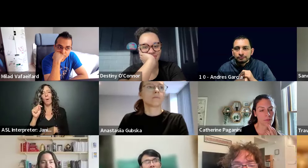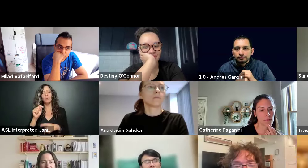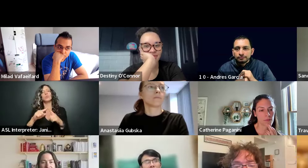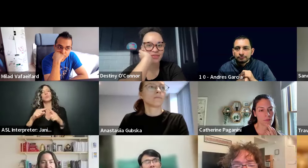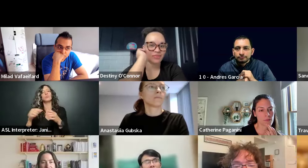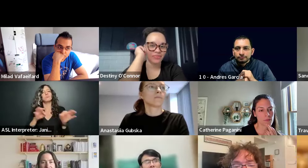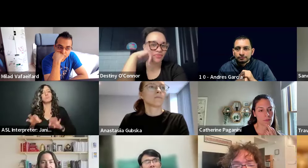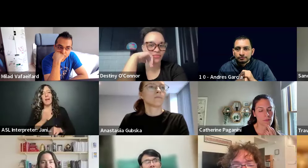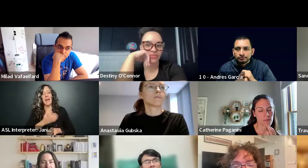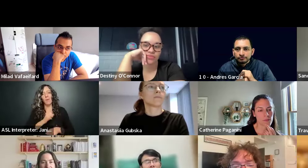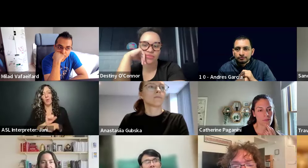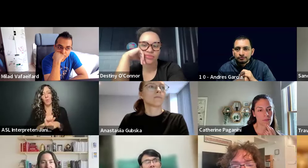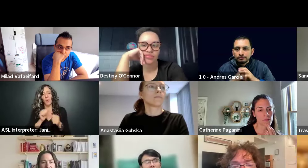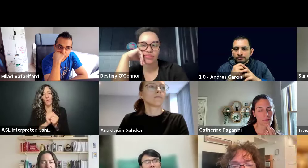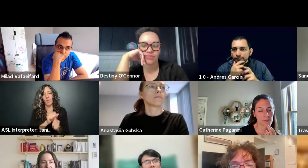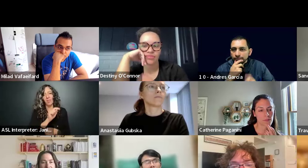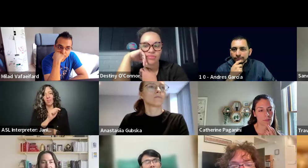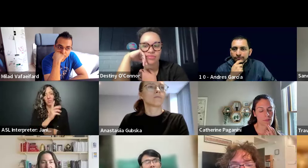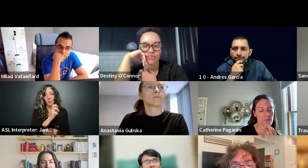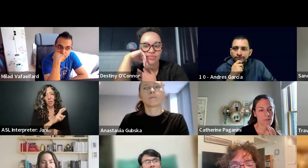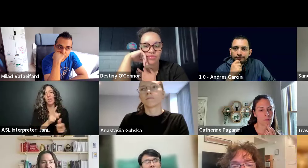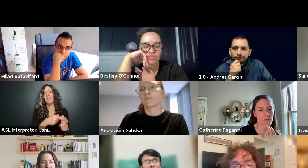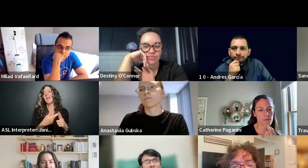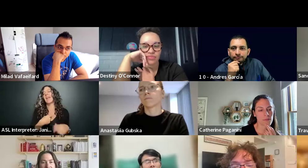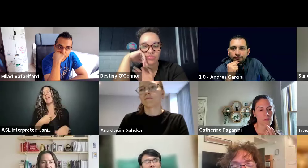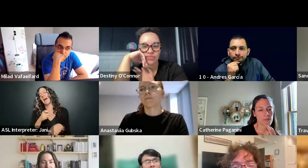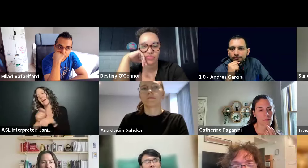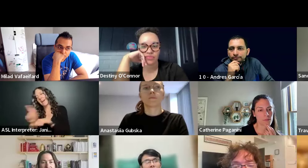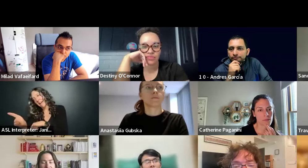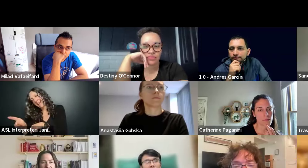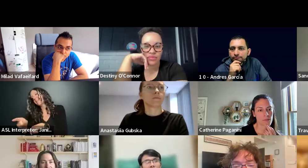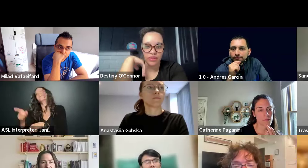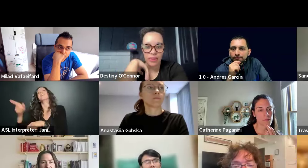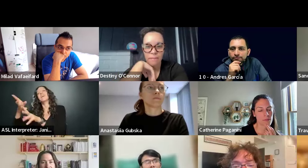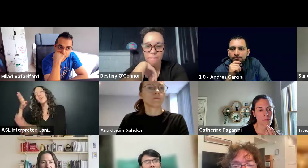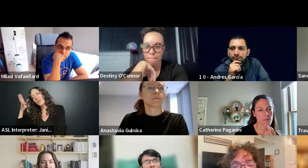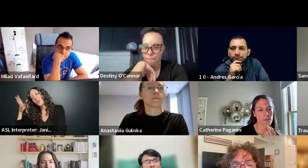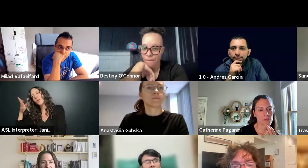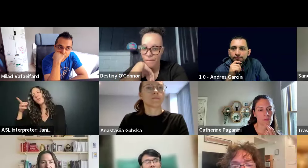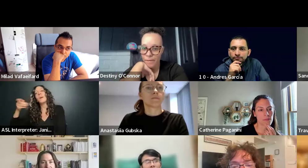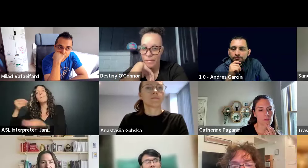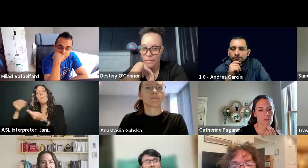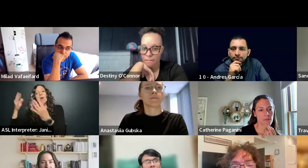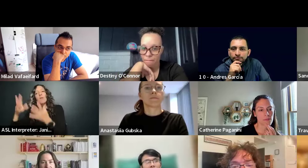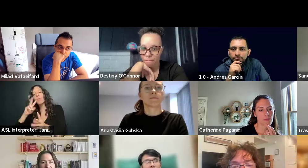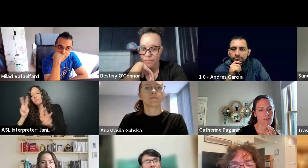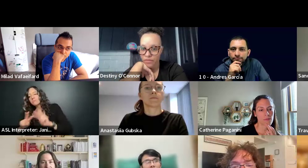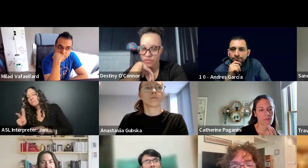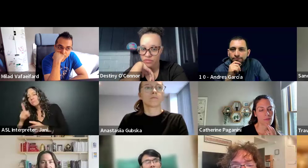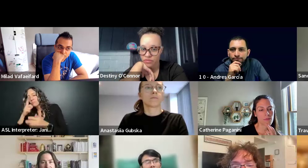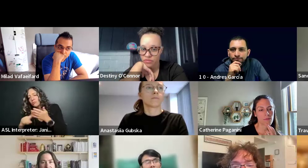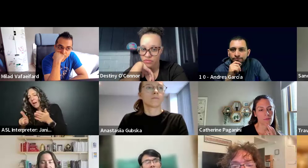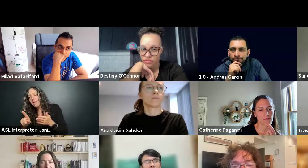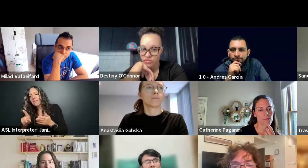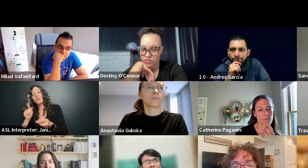I have to schedule a post. It goes into the moderation view. The moderators will review it and if they find it appropriate, make changes